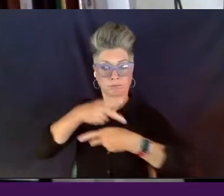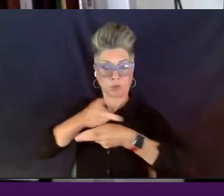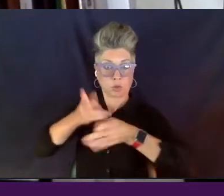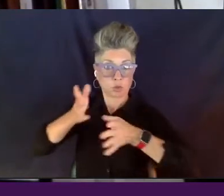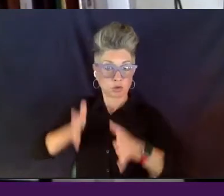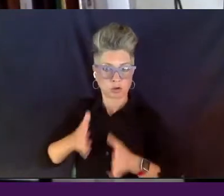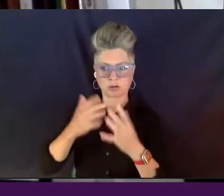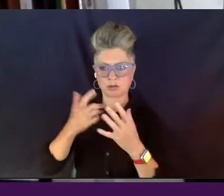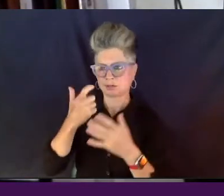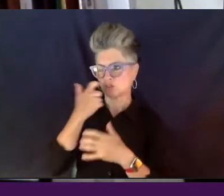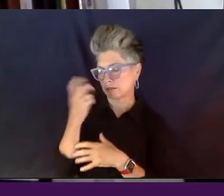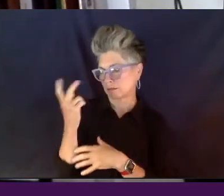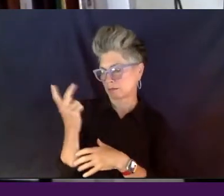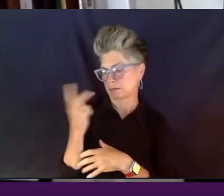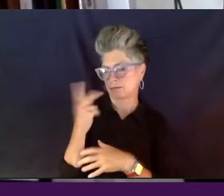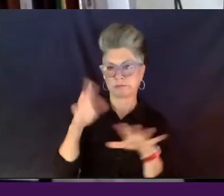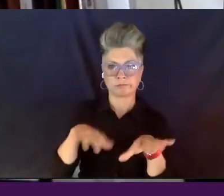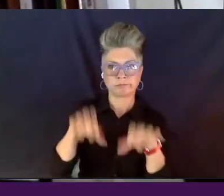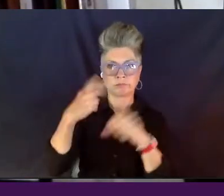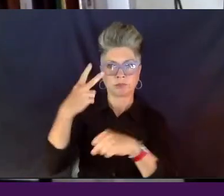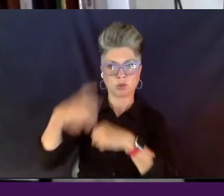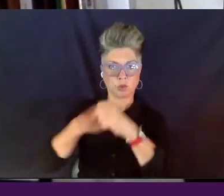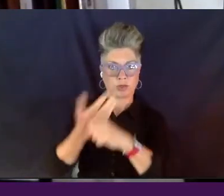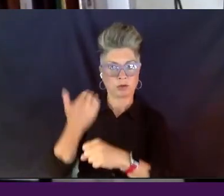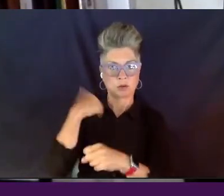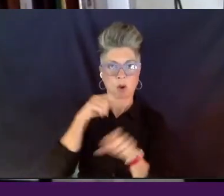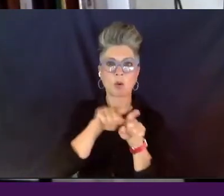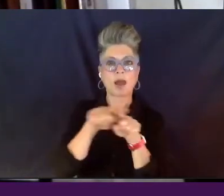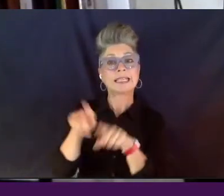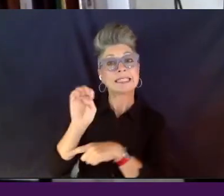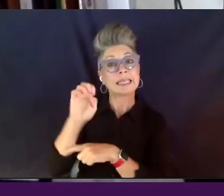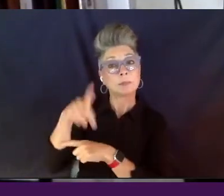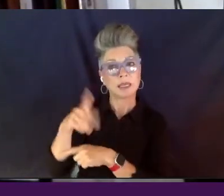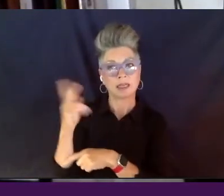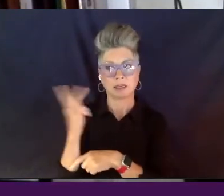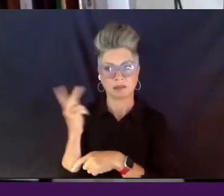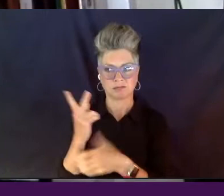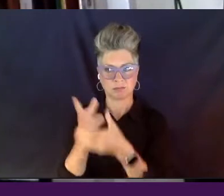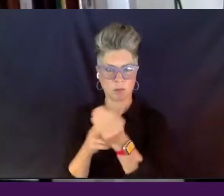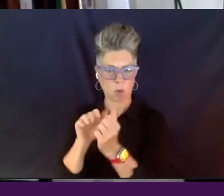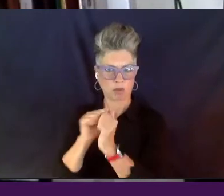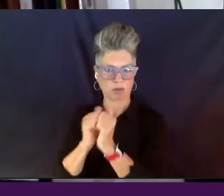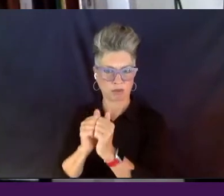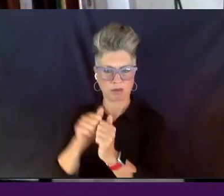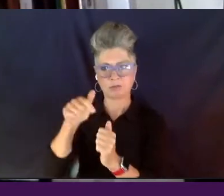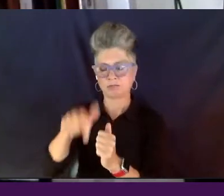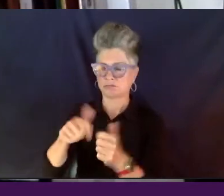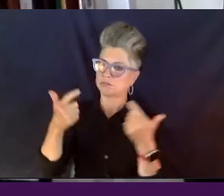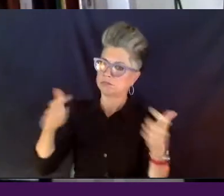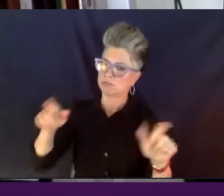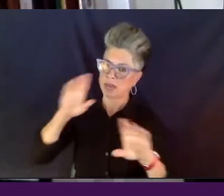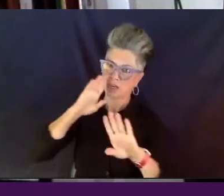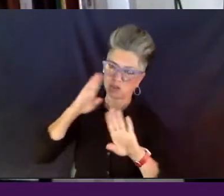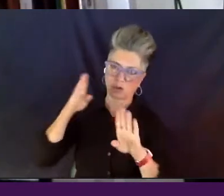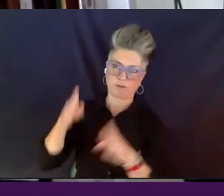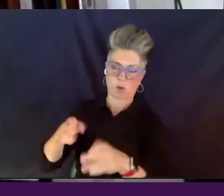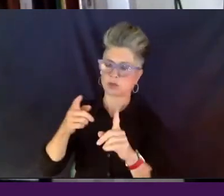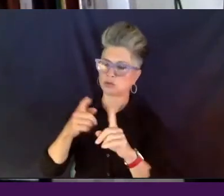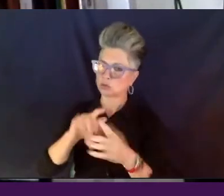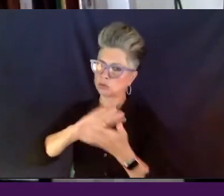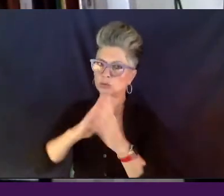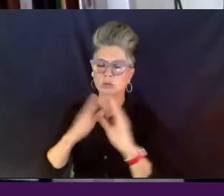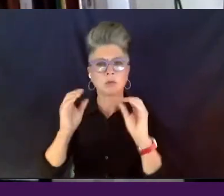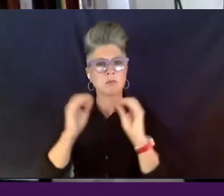over two years ago as the EPs. And this has been a major focus of ours to diversify